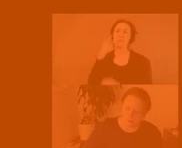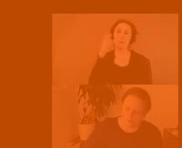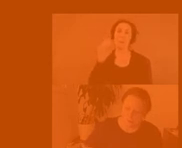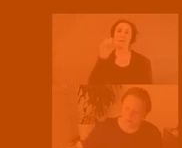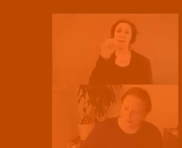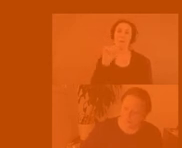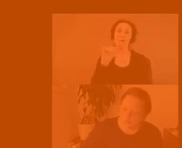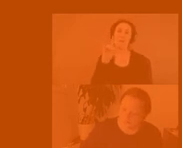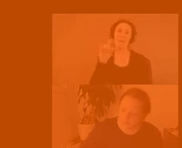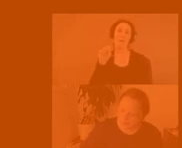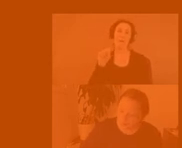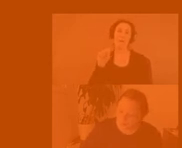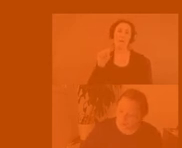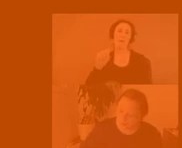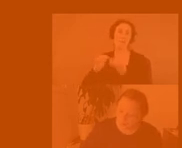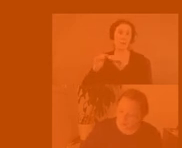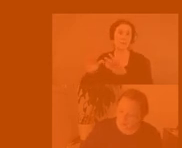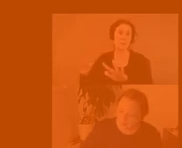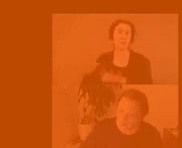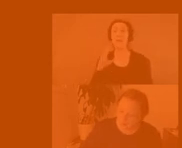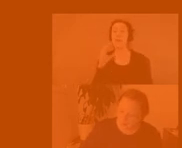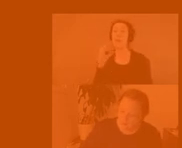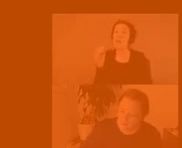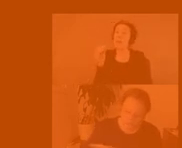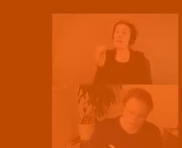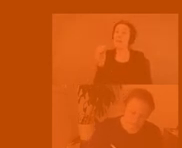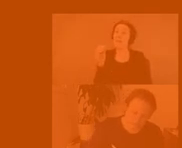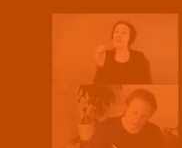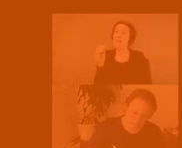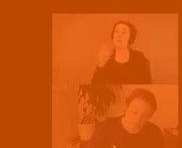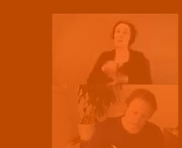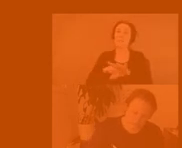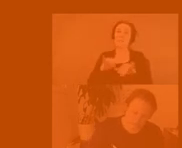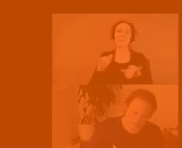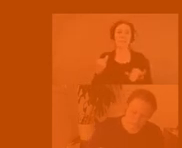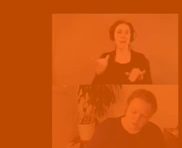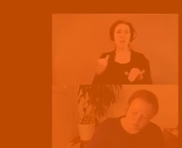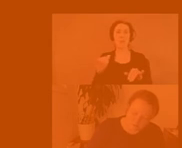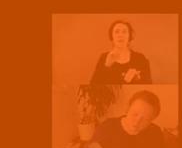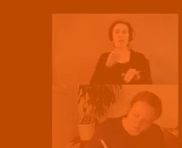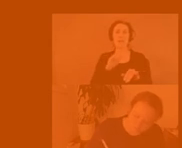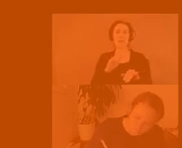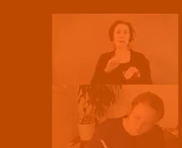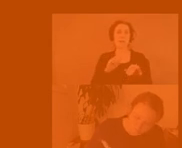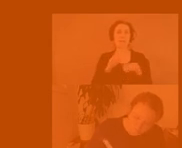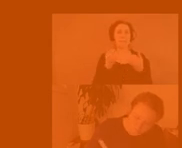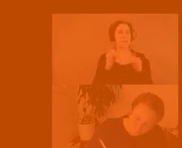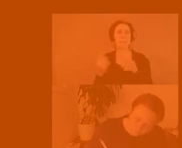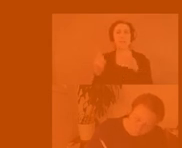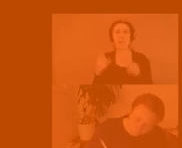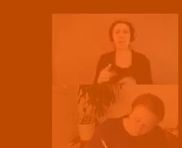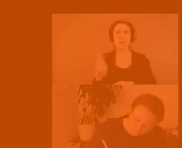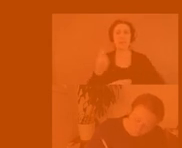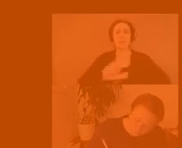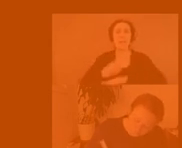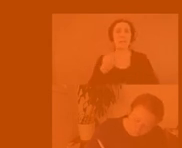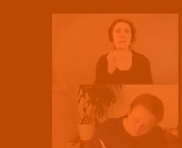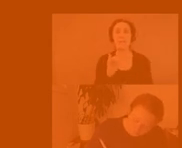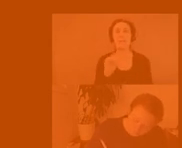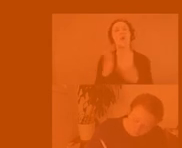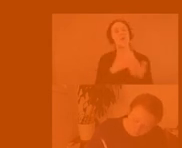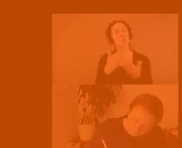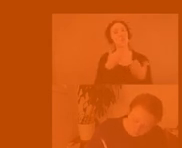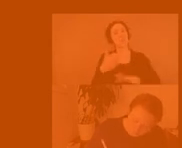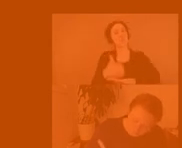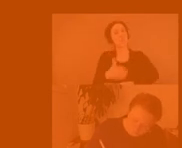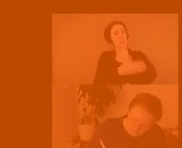pandemic and to some extent is placated and silenced today still although things are better